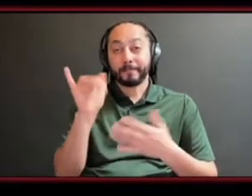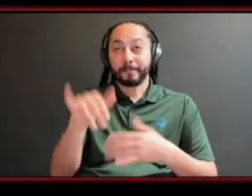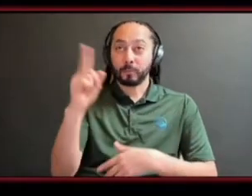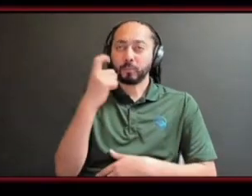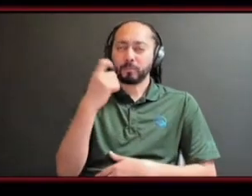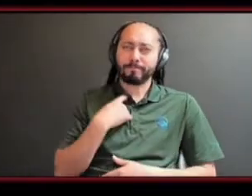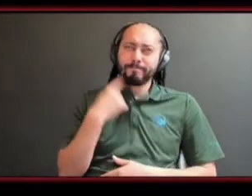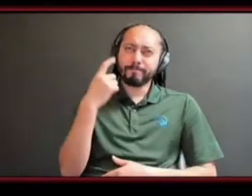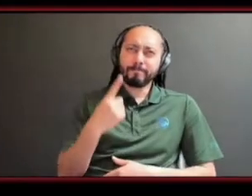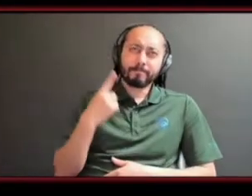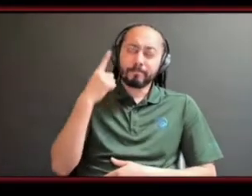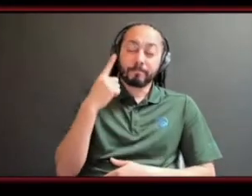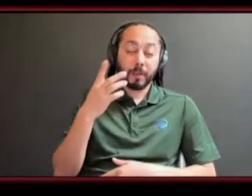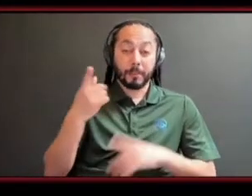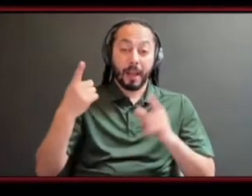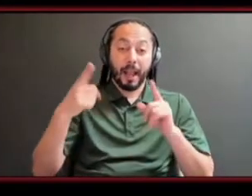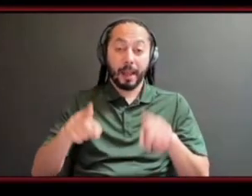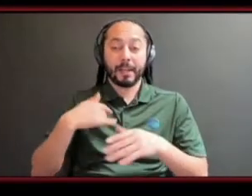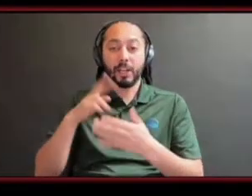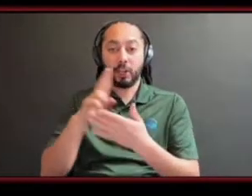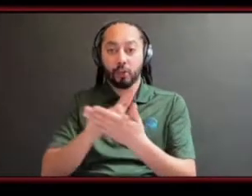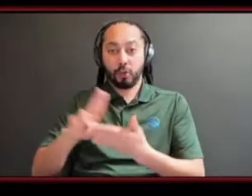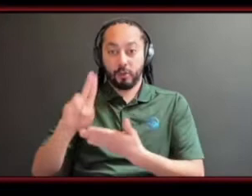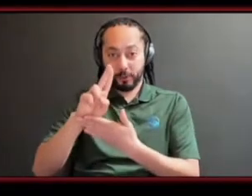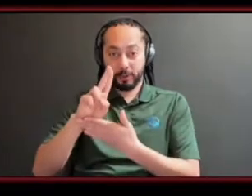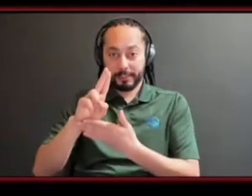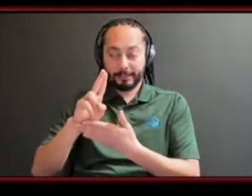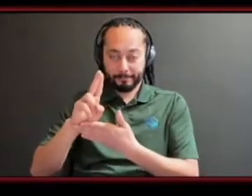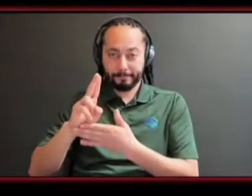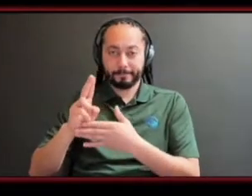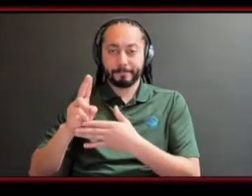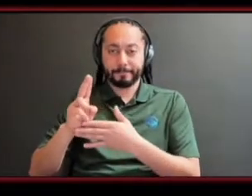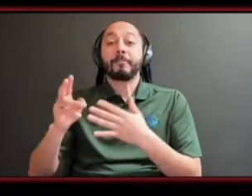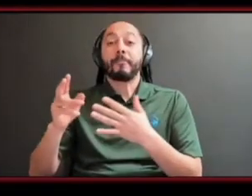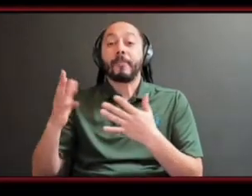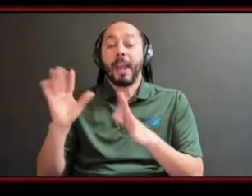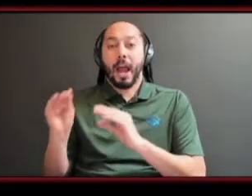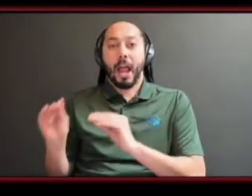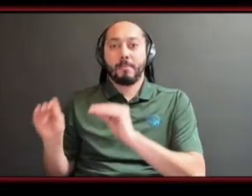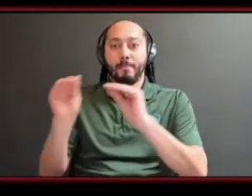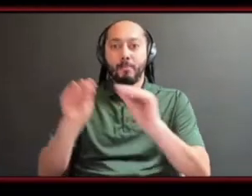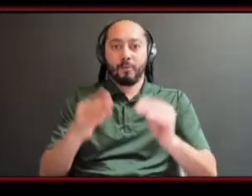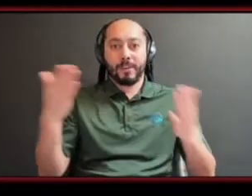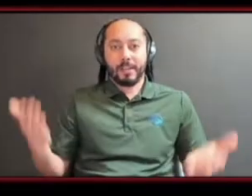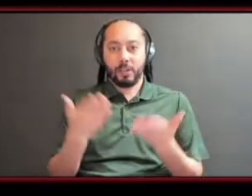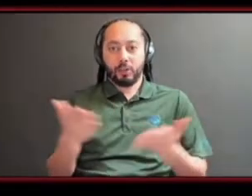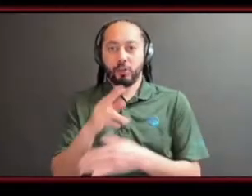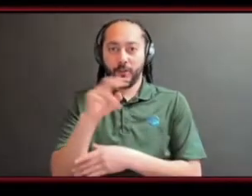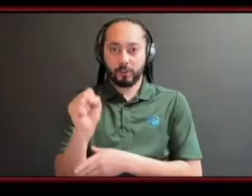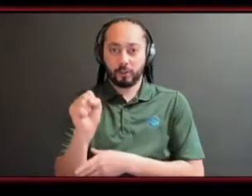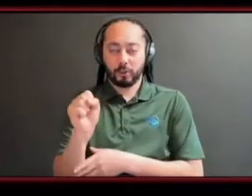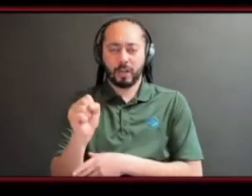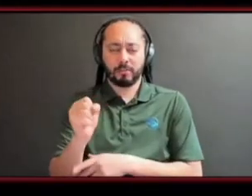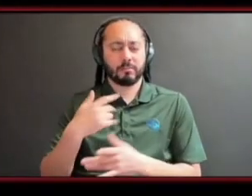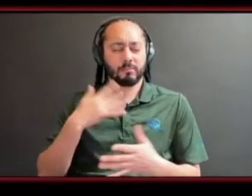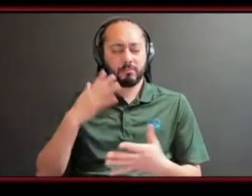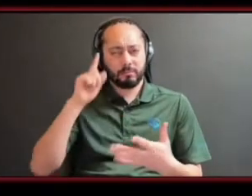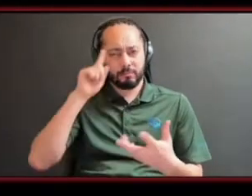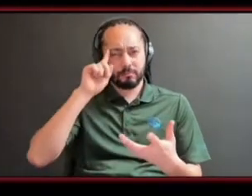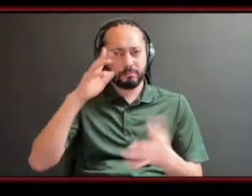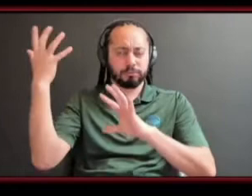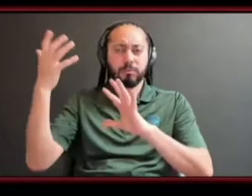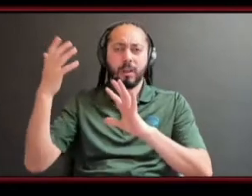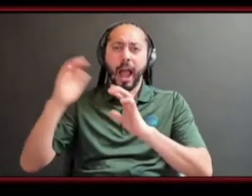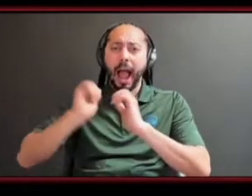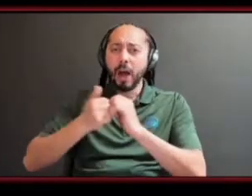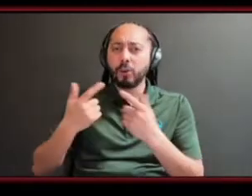when i moved here um i got thrown into a different way of of um doing things in terms of school and everything like